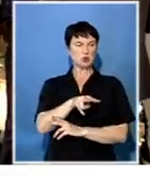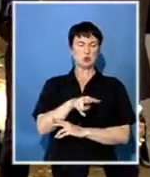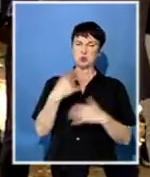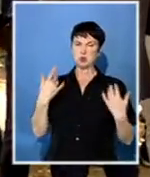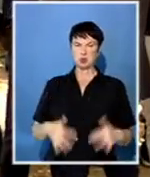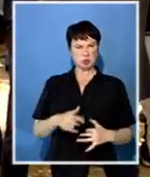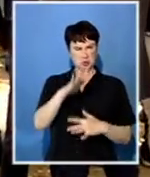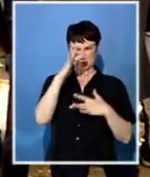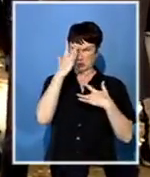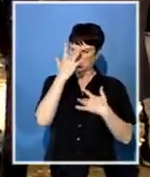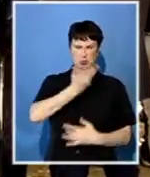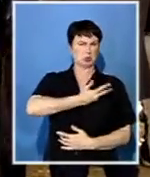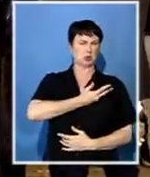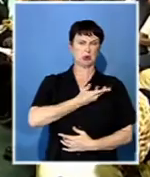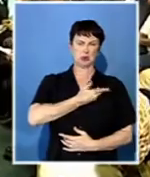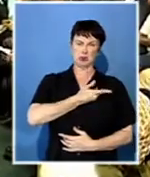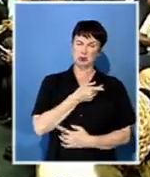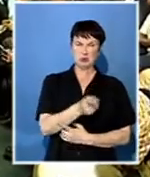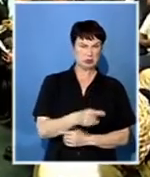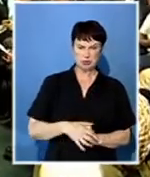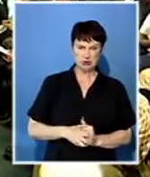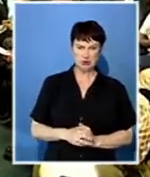sickness he was experiencing.